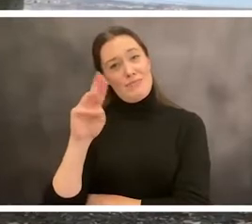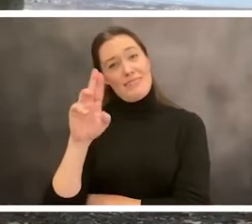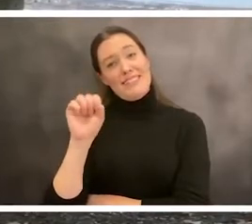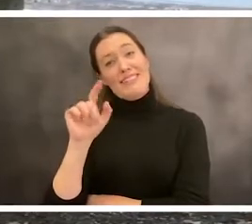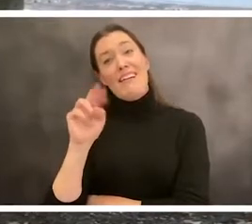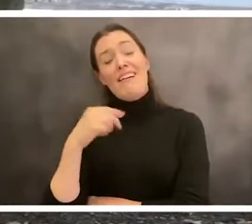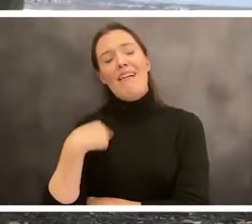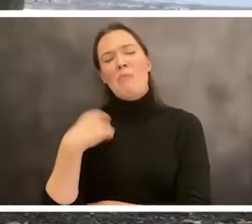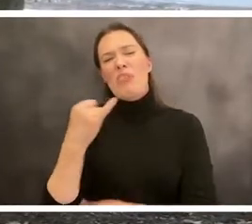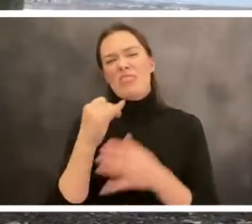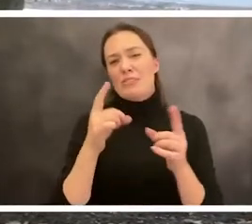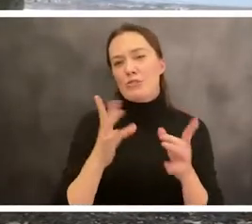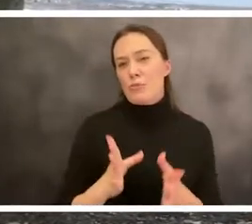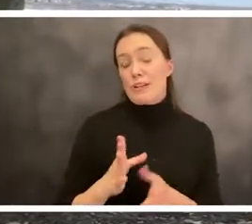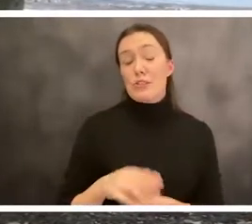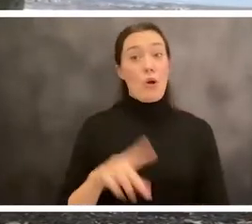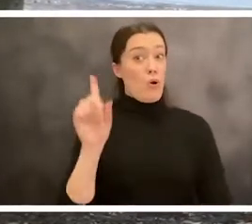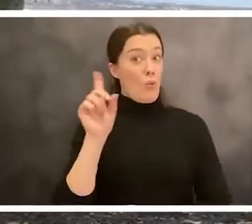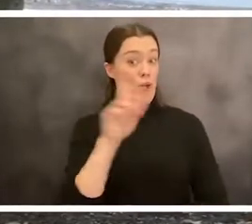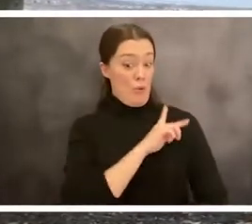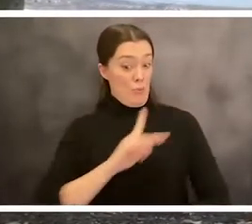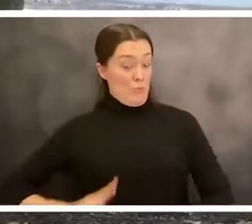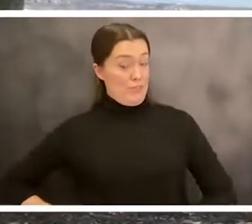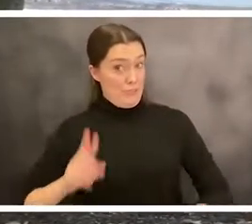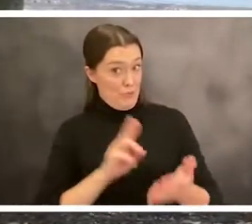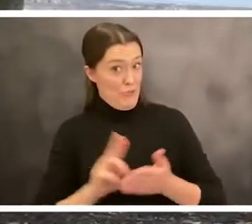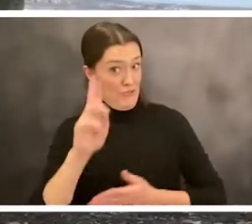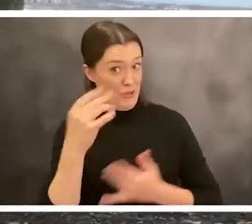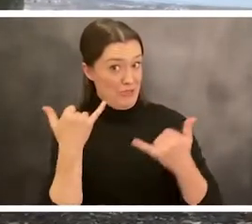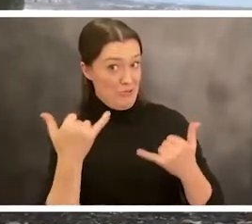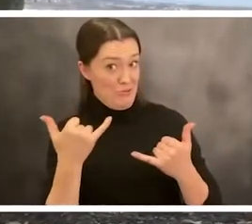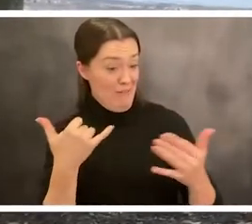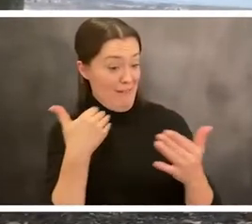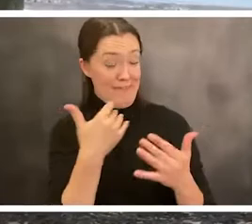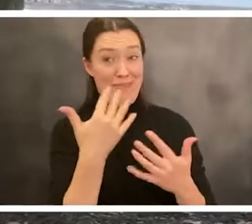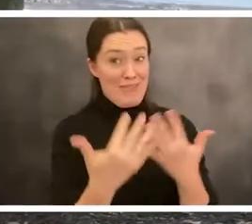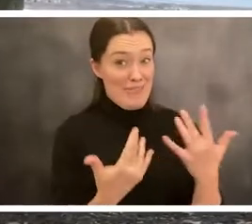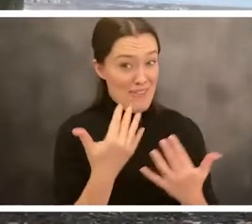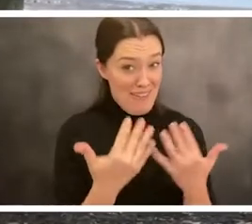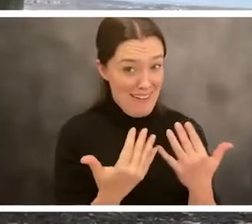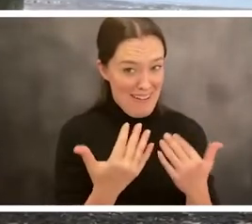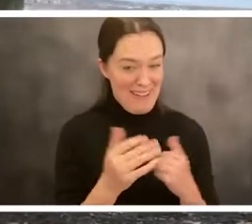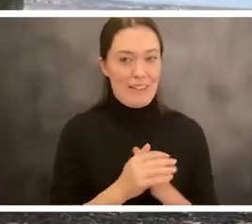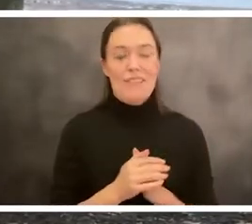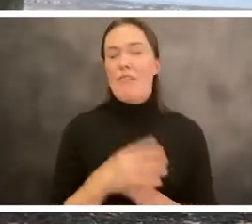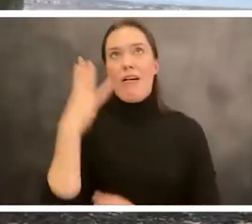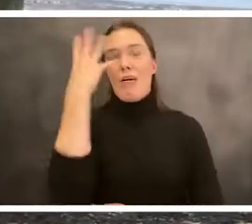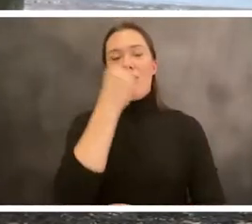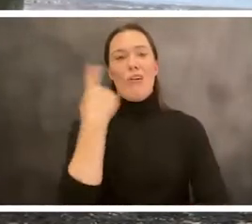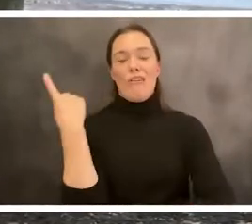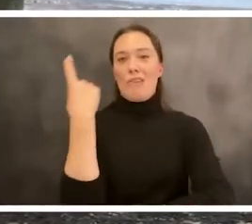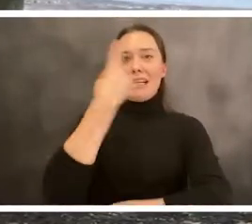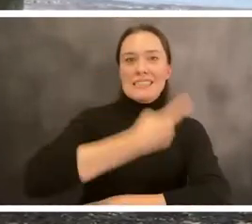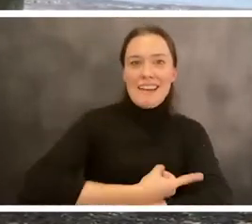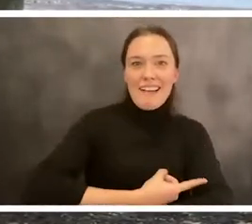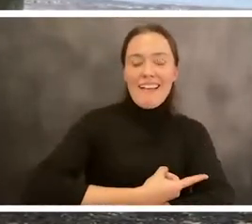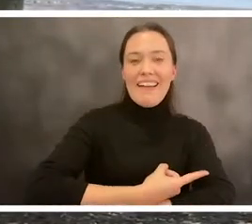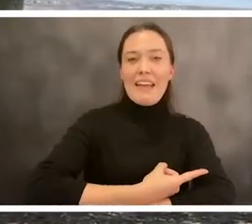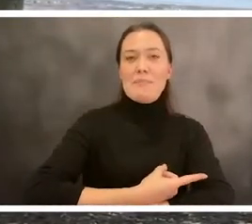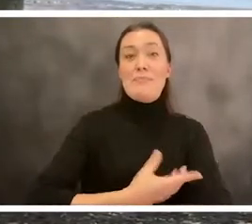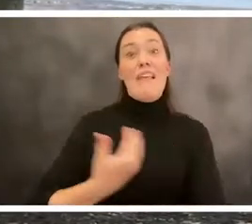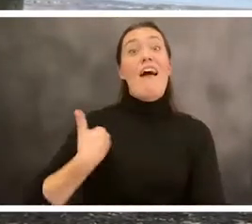here at McCarter on the beautiful campus of Princeton University. I'm here by our fire pit on a gorgeous sunny day